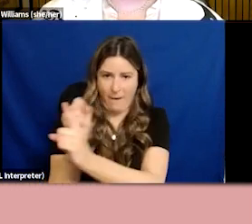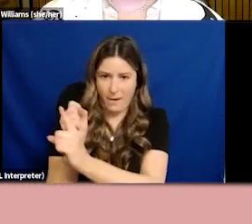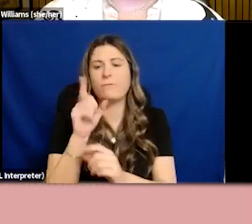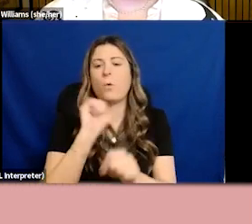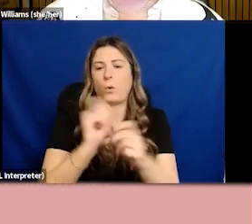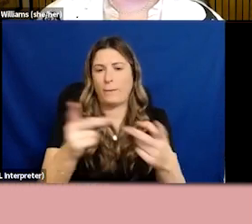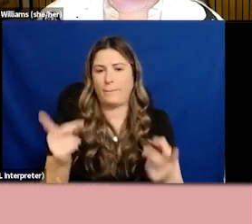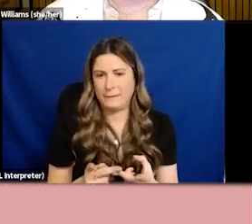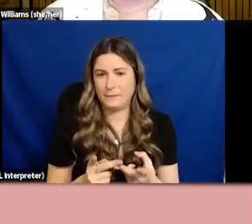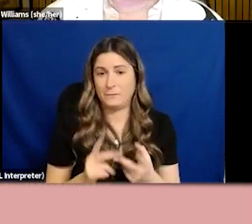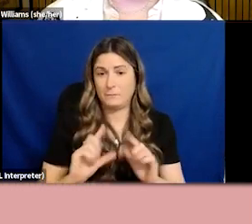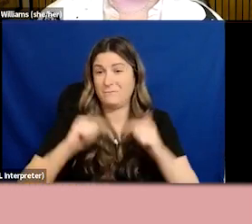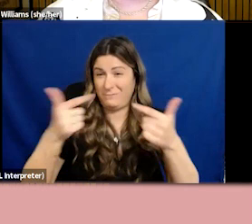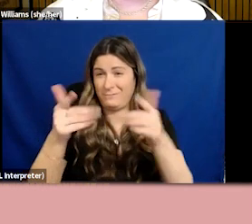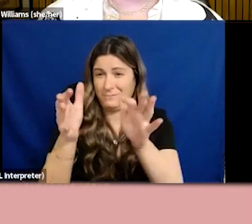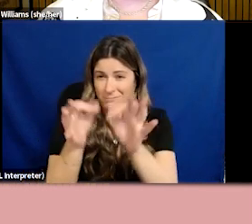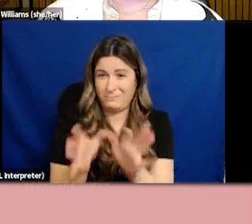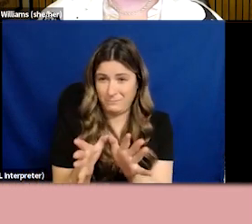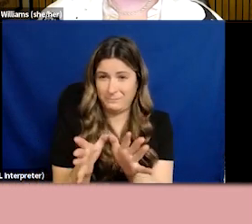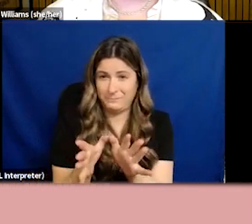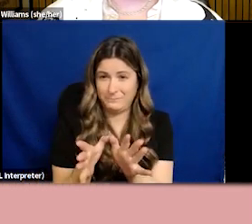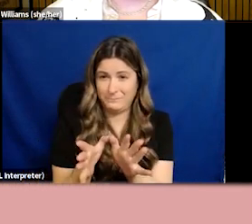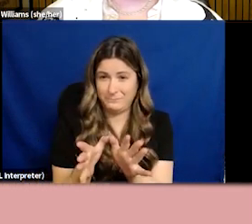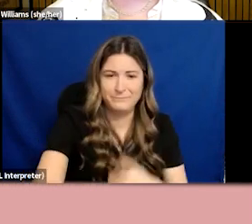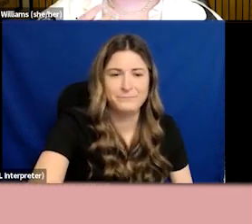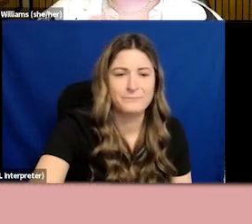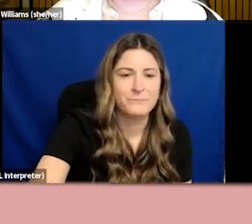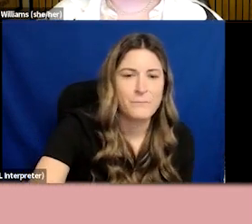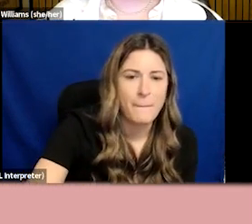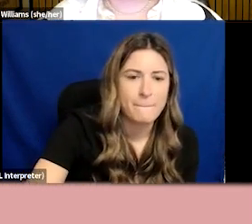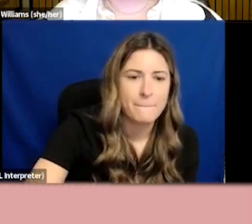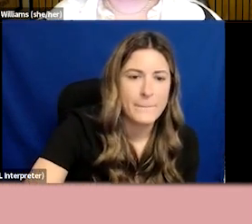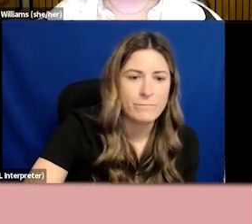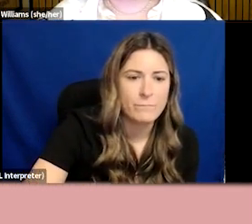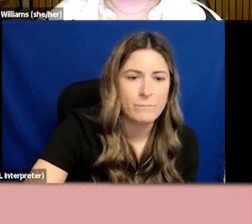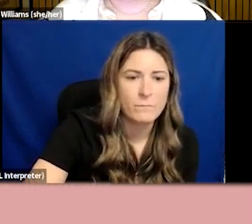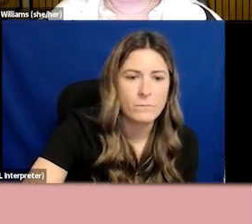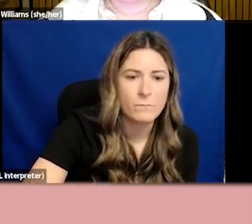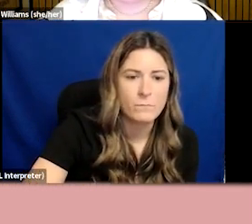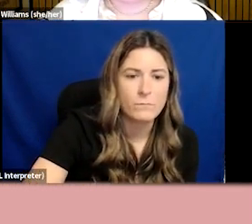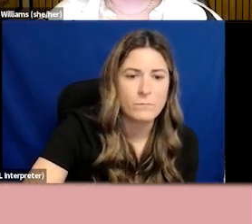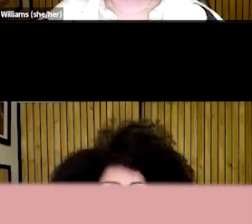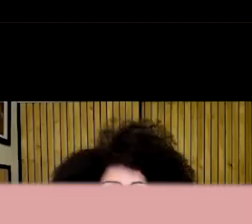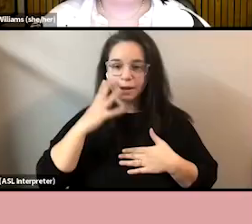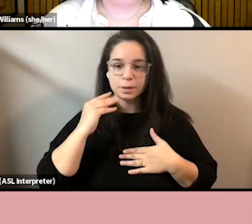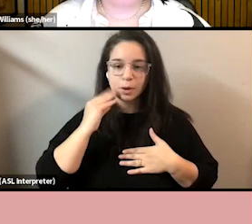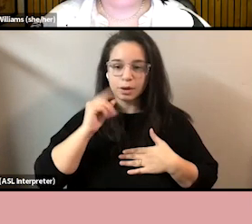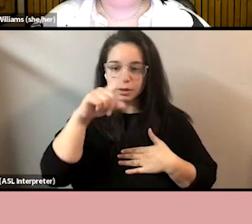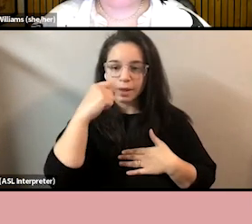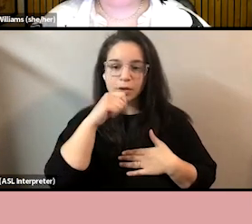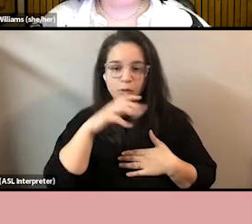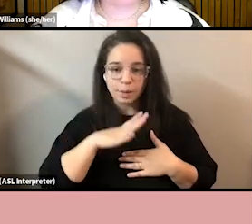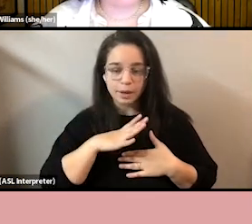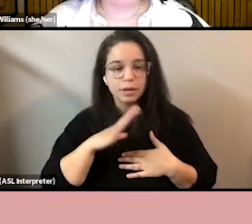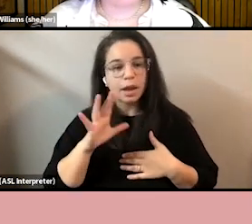I've chosen in this to focus on Black women's working experiences, because that's what I can best speak to personally, and that's been the main